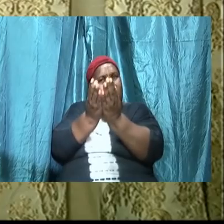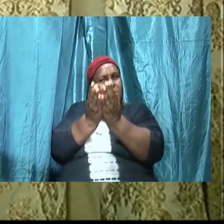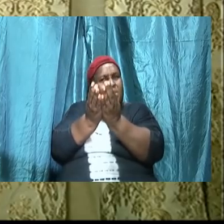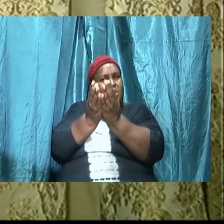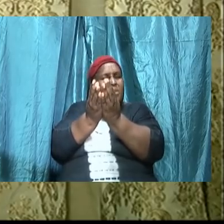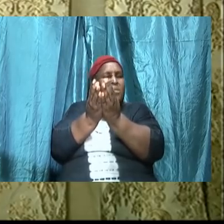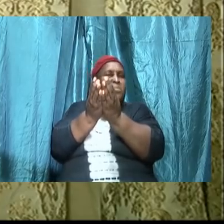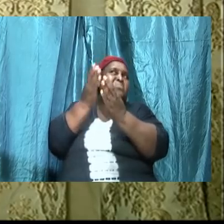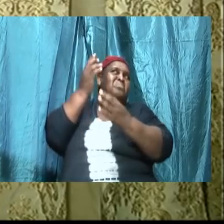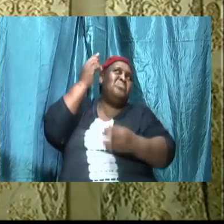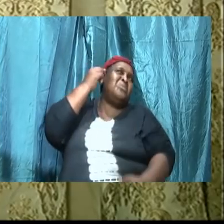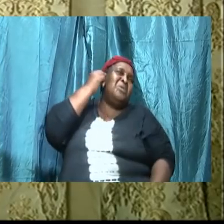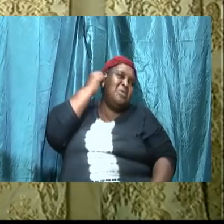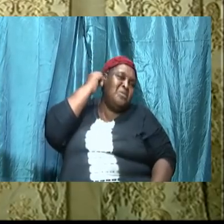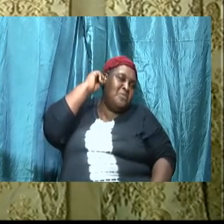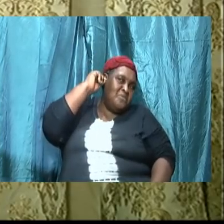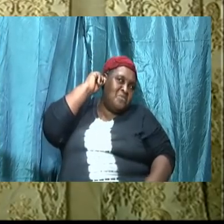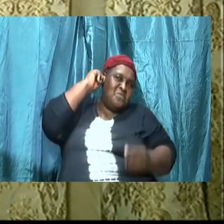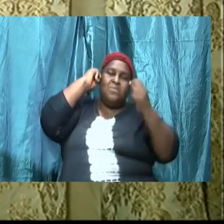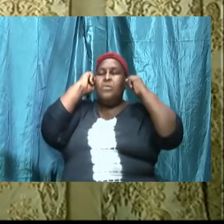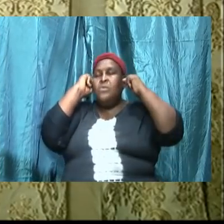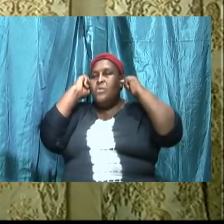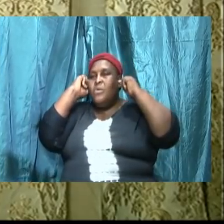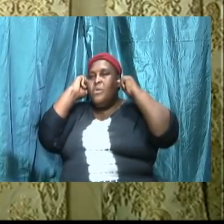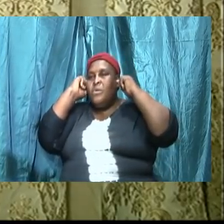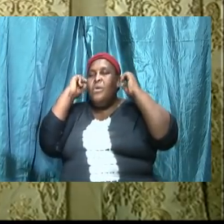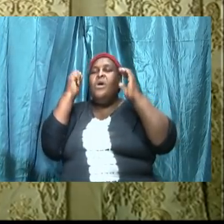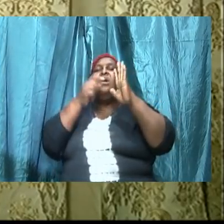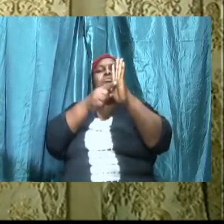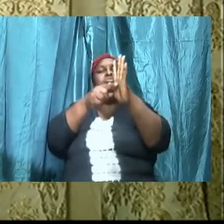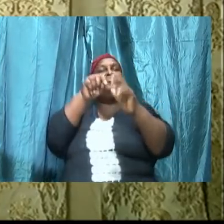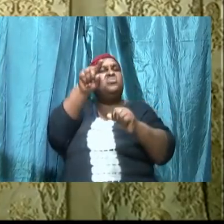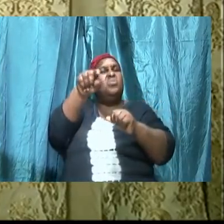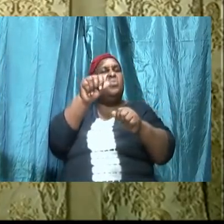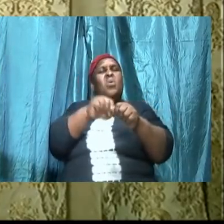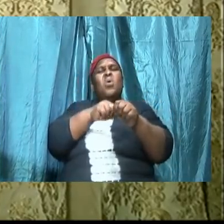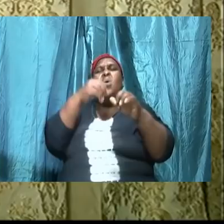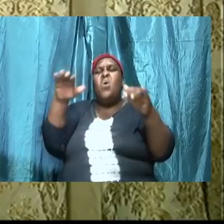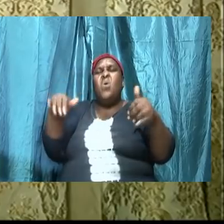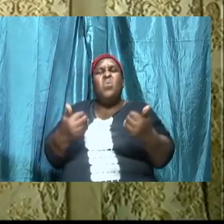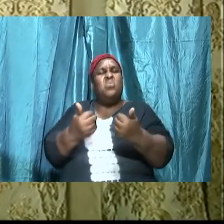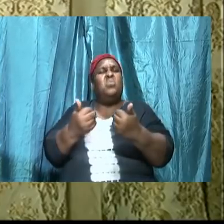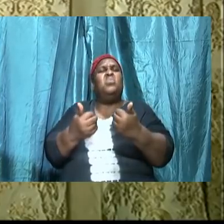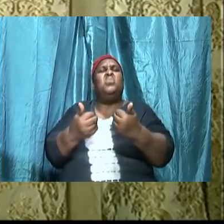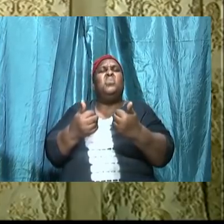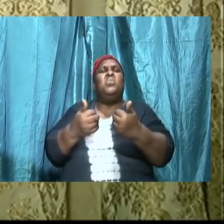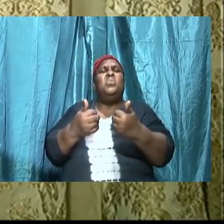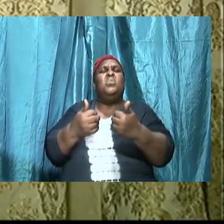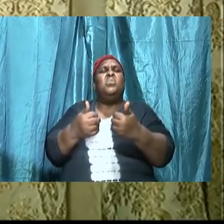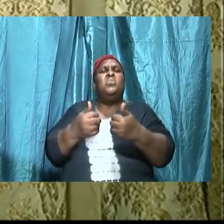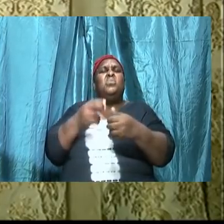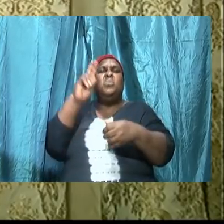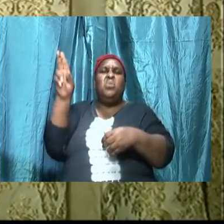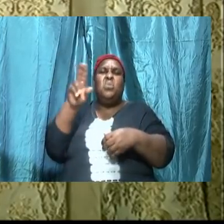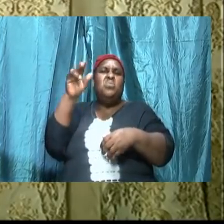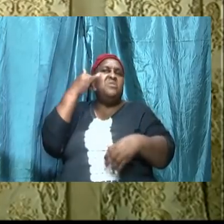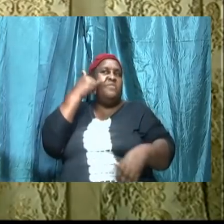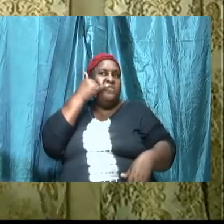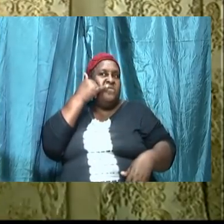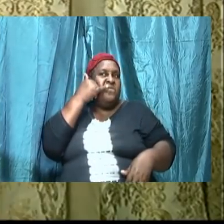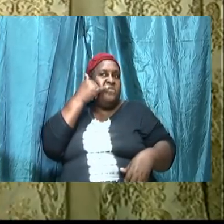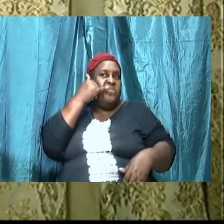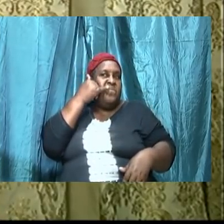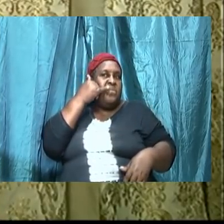headphone and it shows you everything snap snap put it together follow the manual and everything is alright